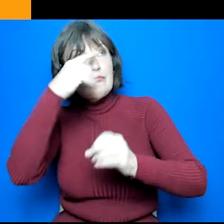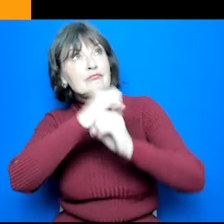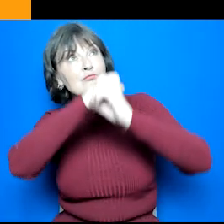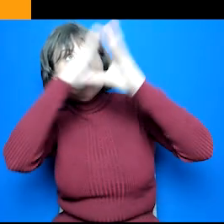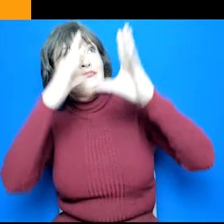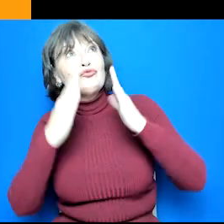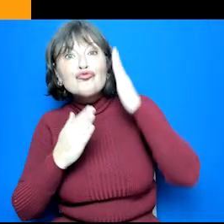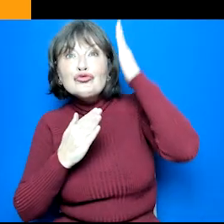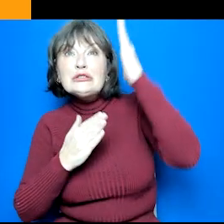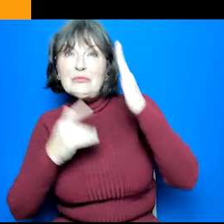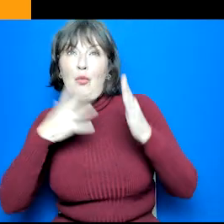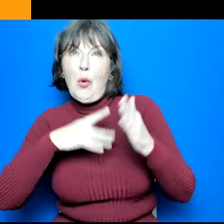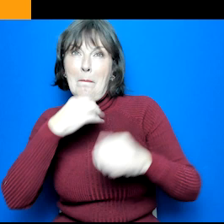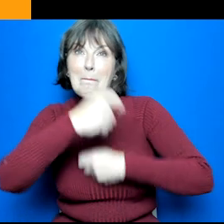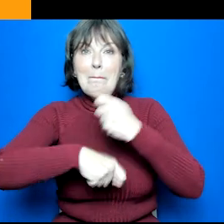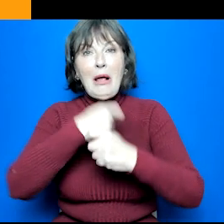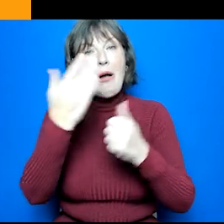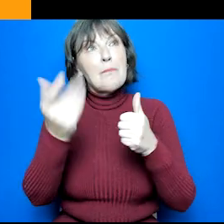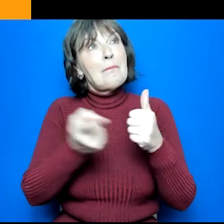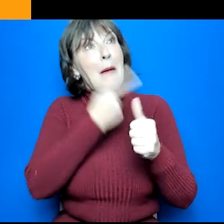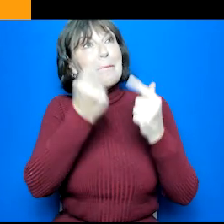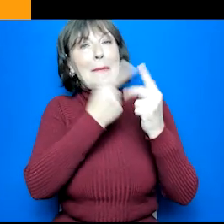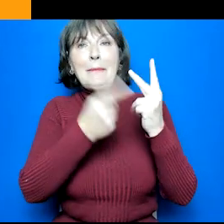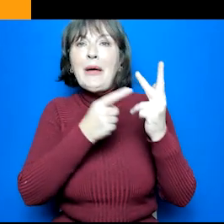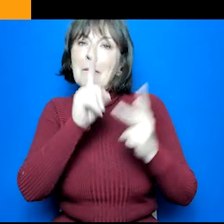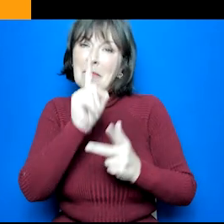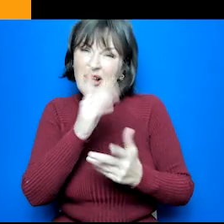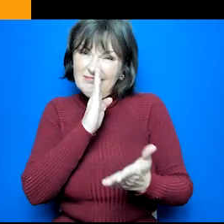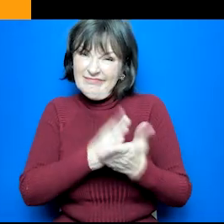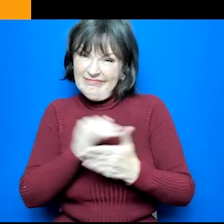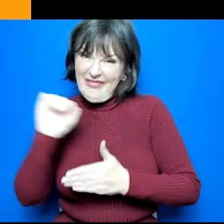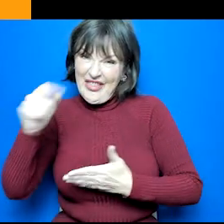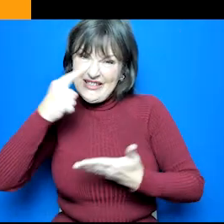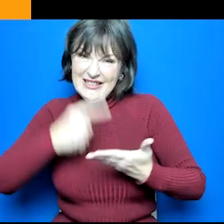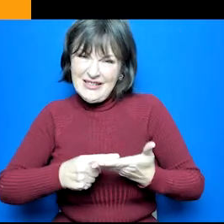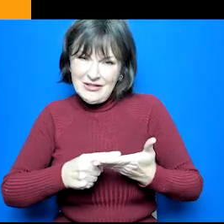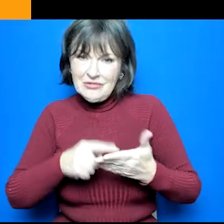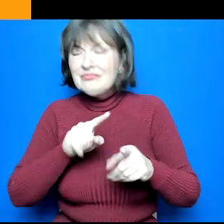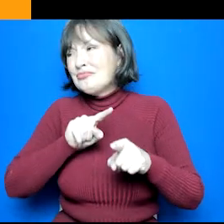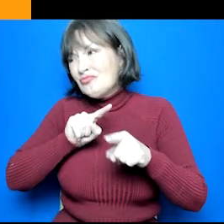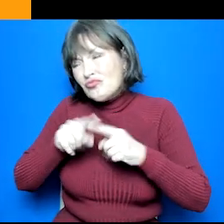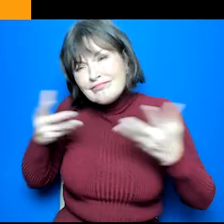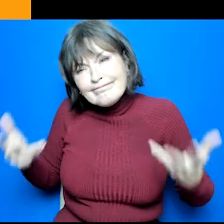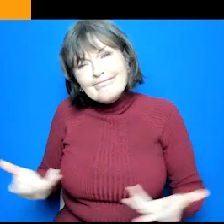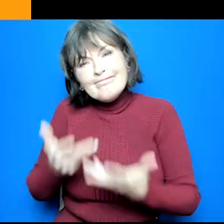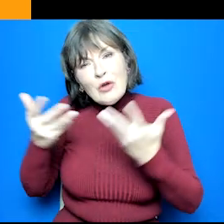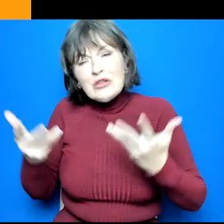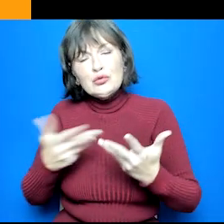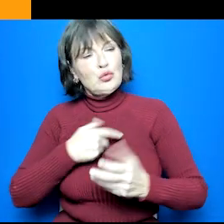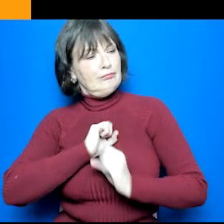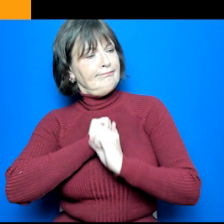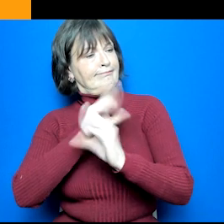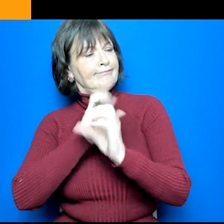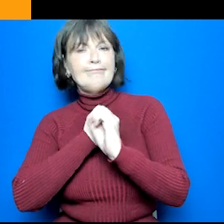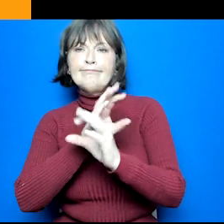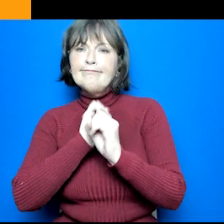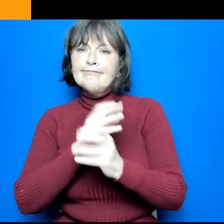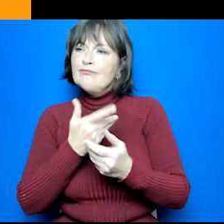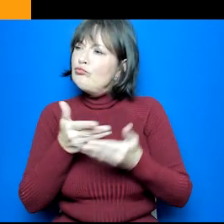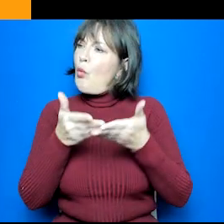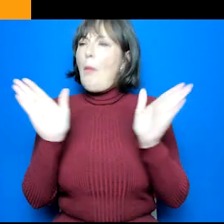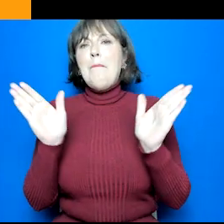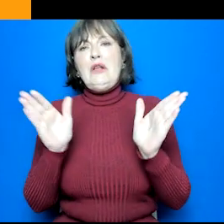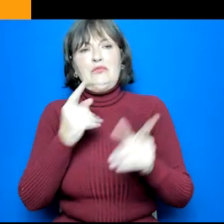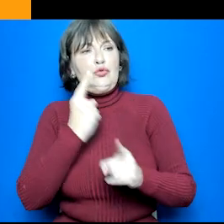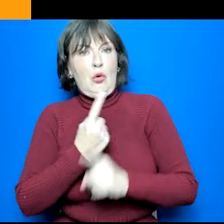them but ultimately it's their decision to make. Encourage them to speak openly to you and others that they trust including teachers, family members,